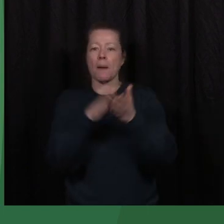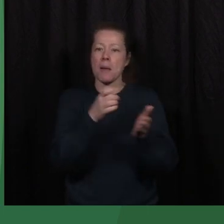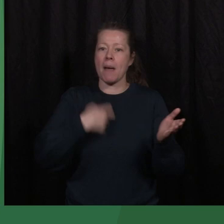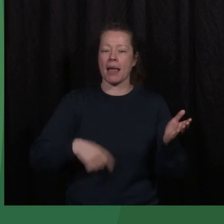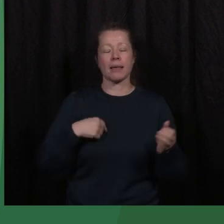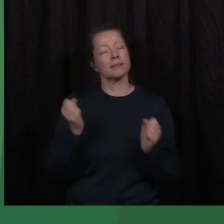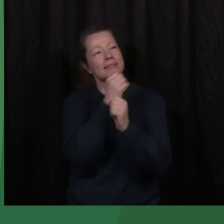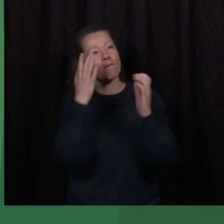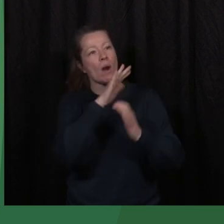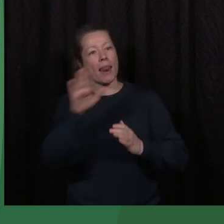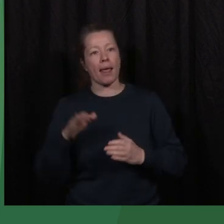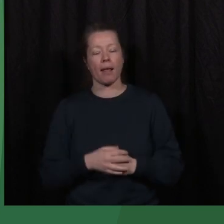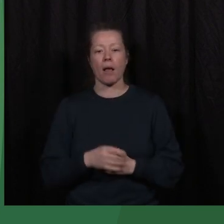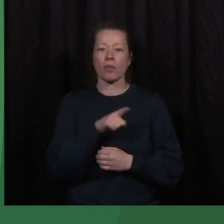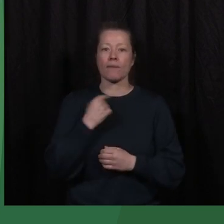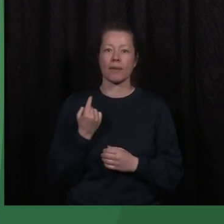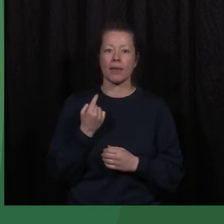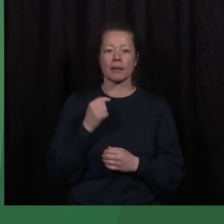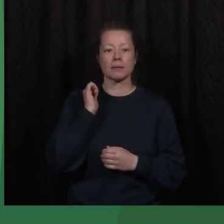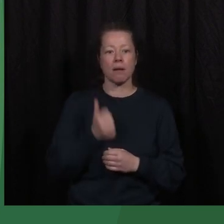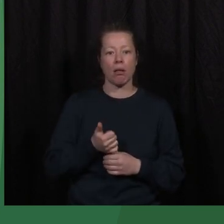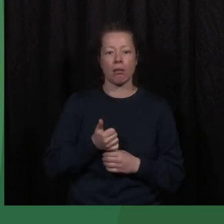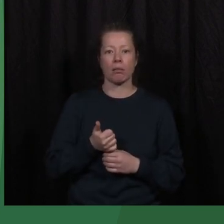Imagine that we are to send...